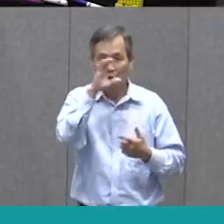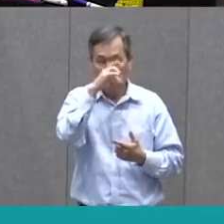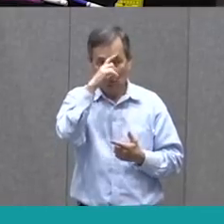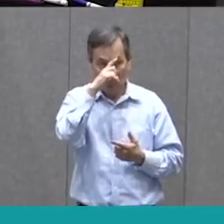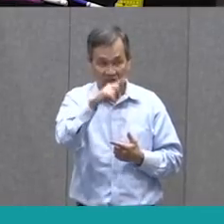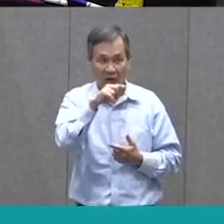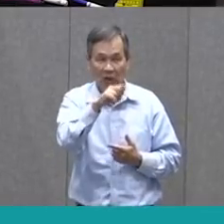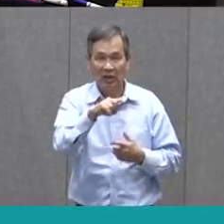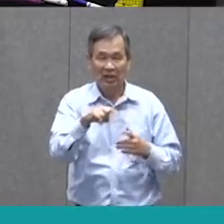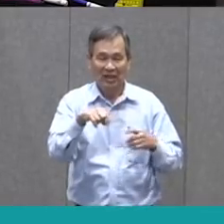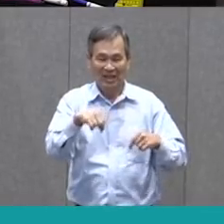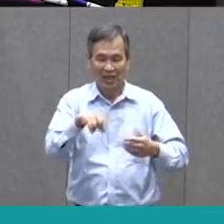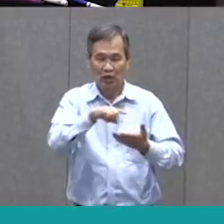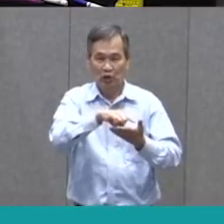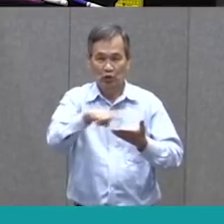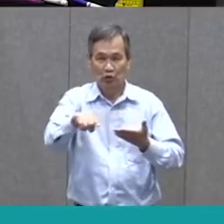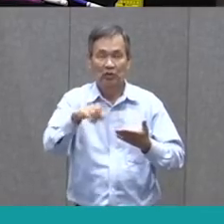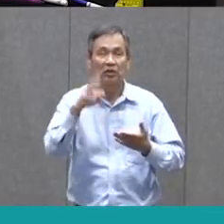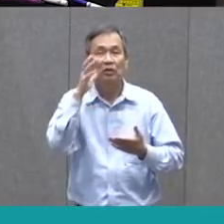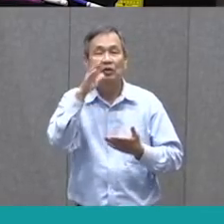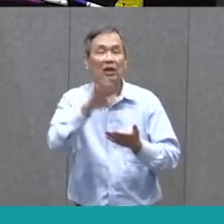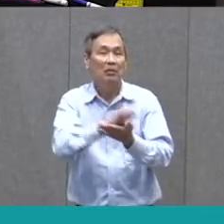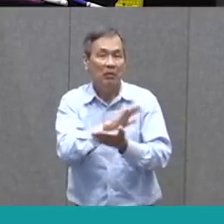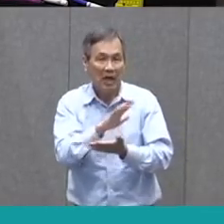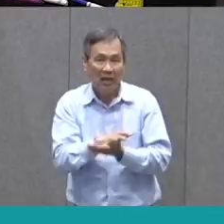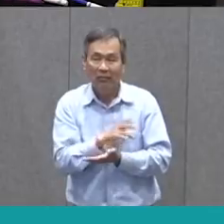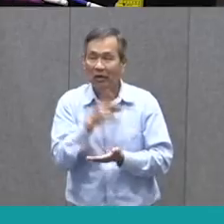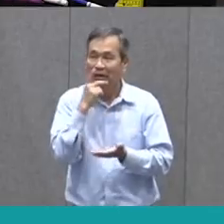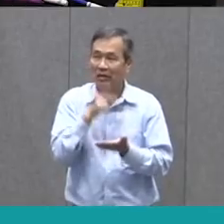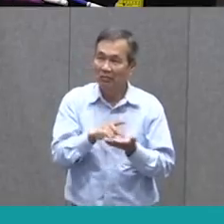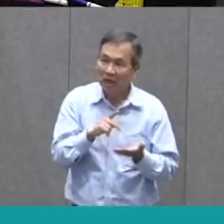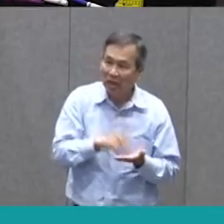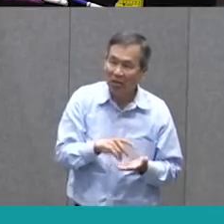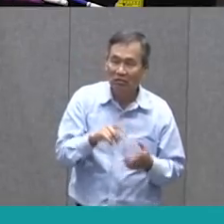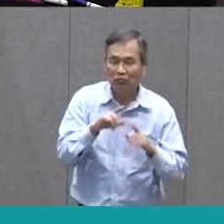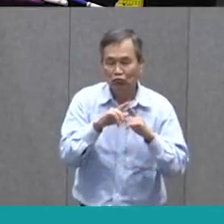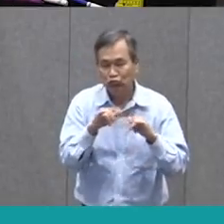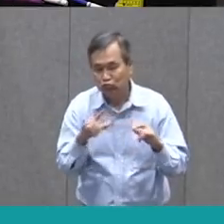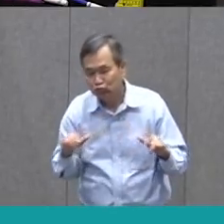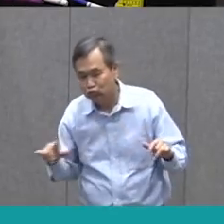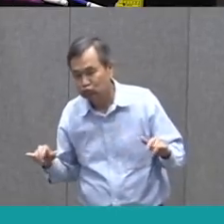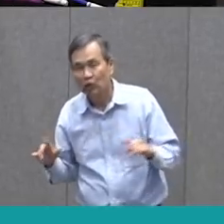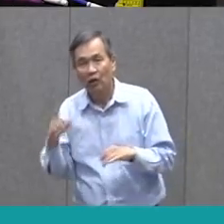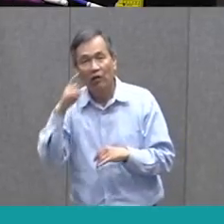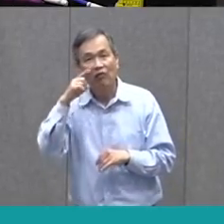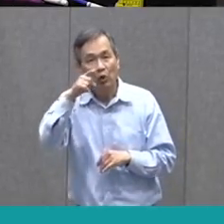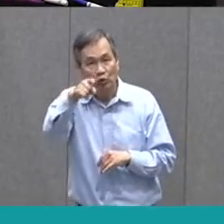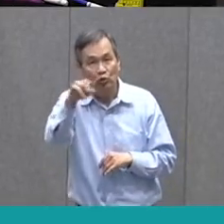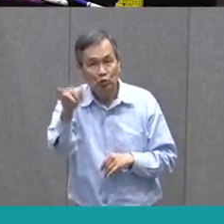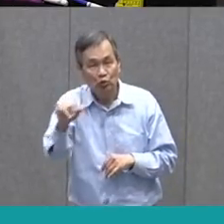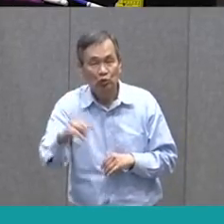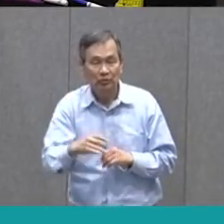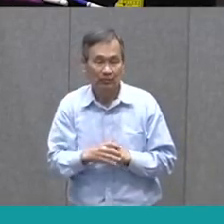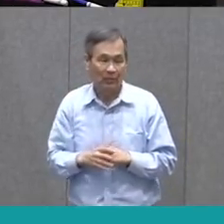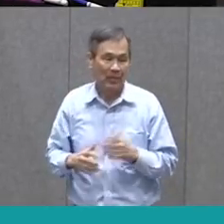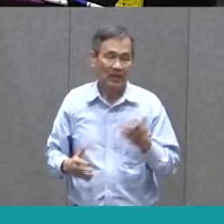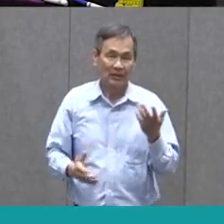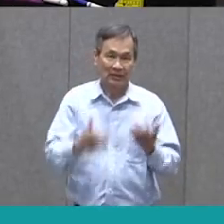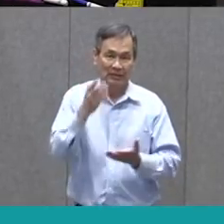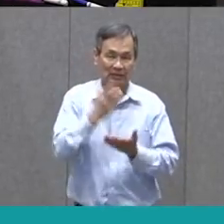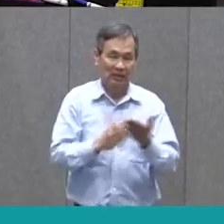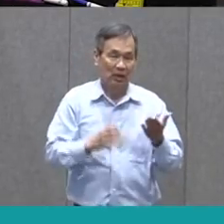them starting this week, they should have paper for you, they should have some pencils, maybe some